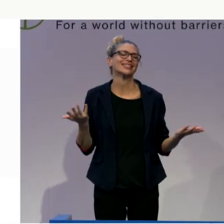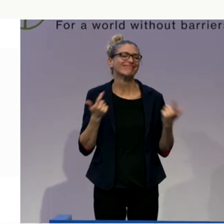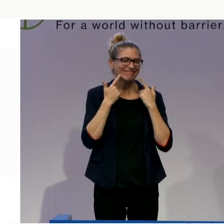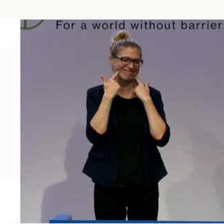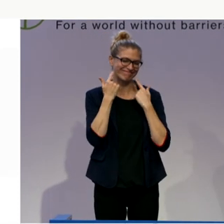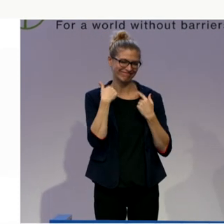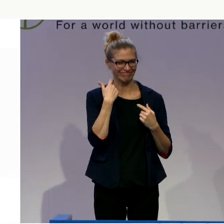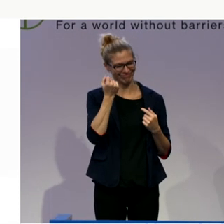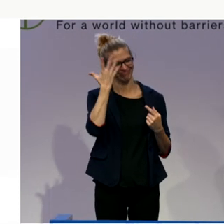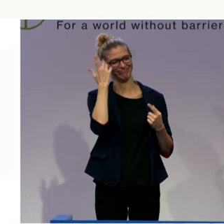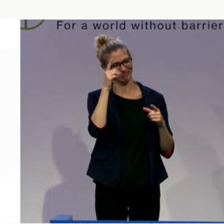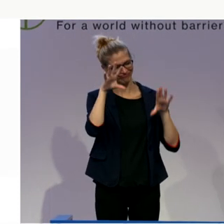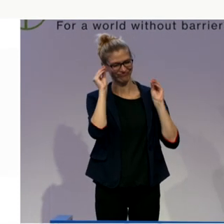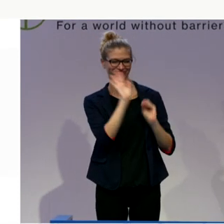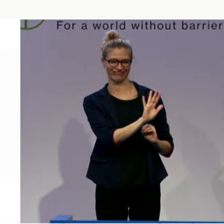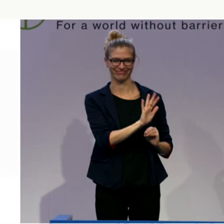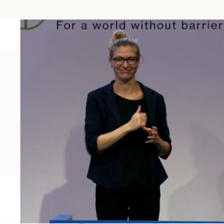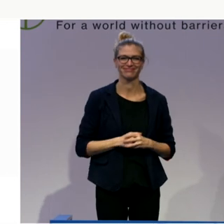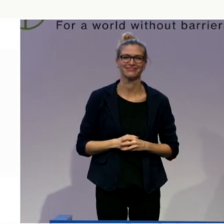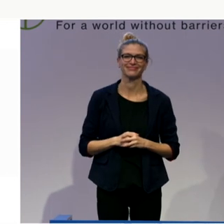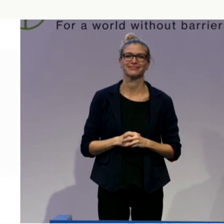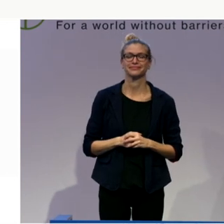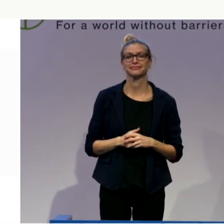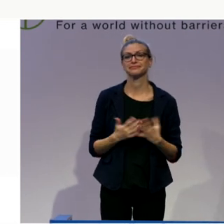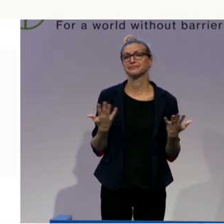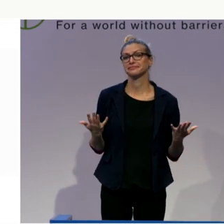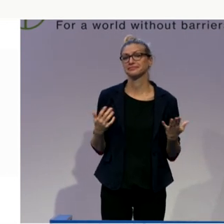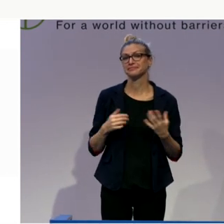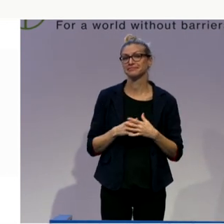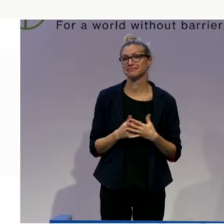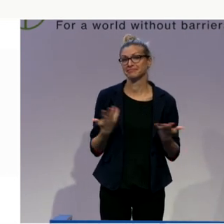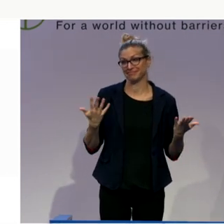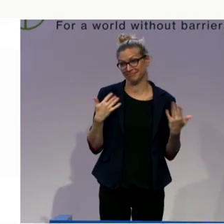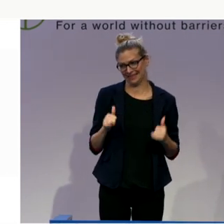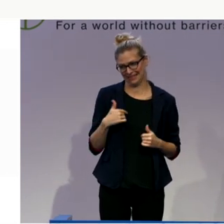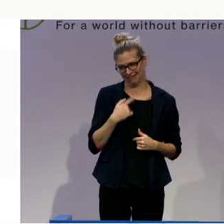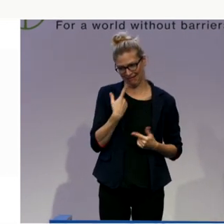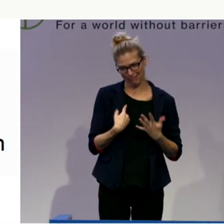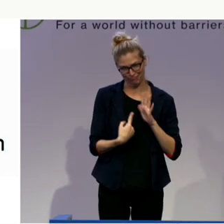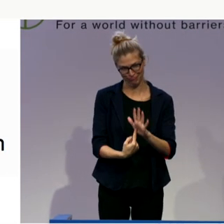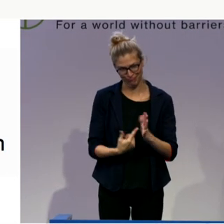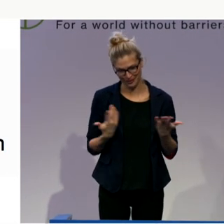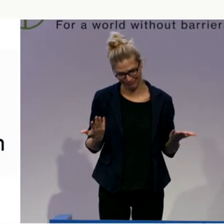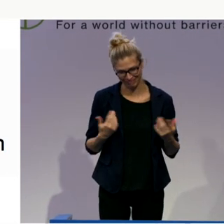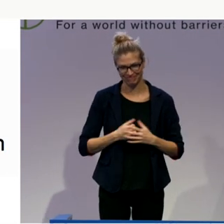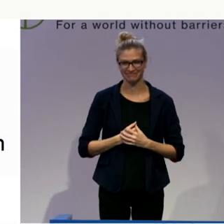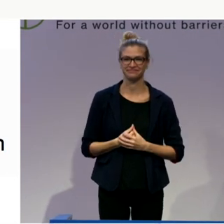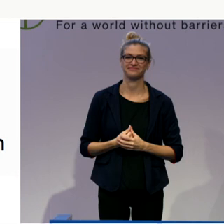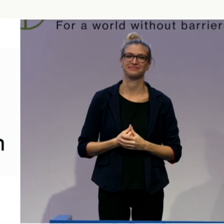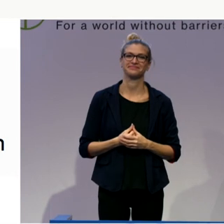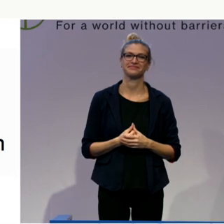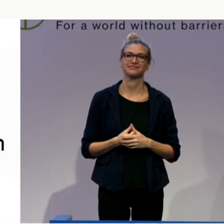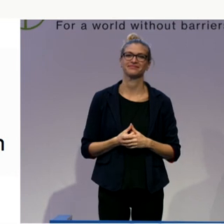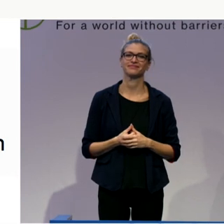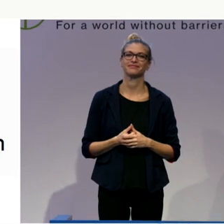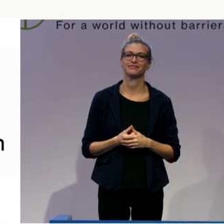an introduction. Emotion is very important in that relation, and maybe we can come back to this